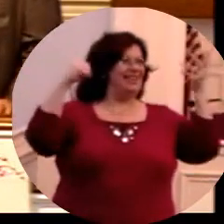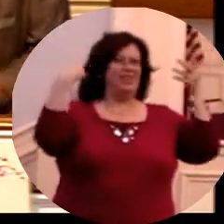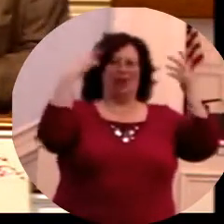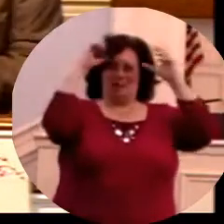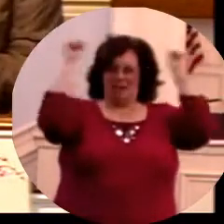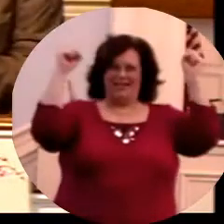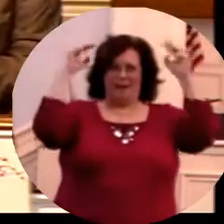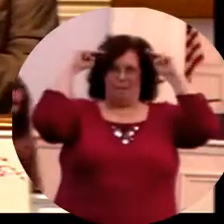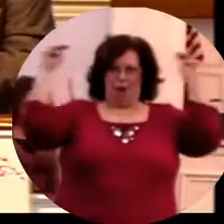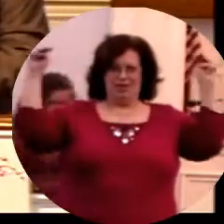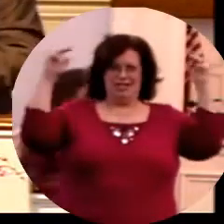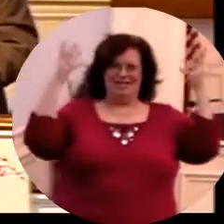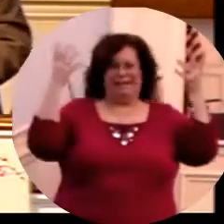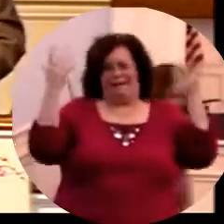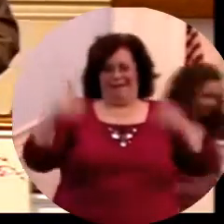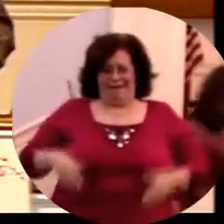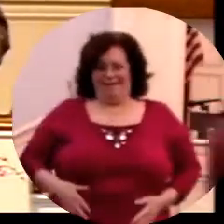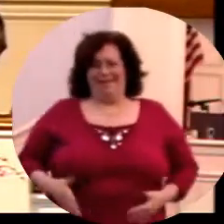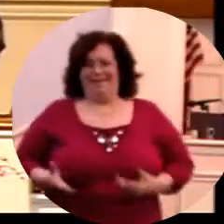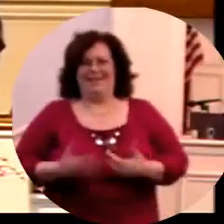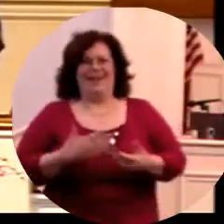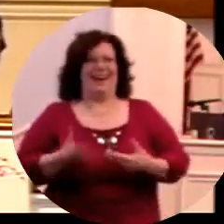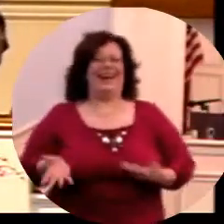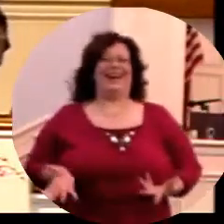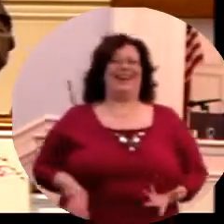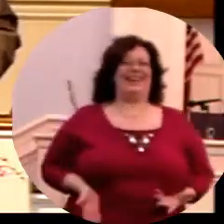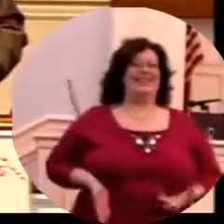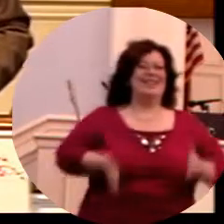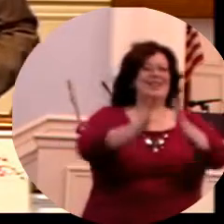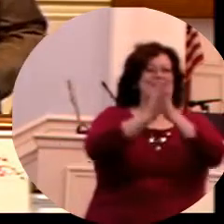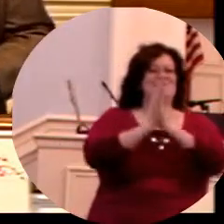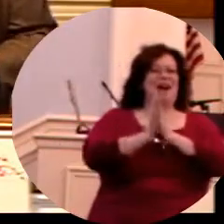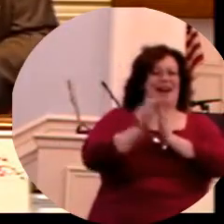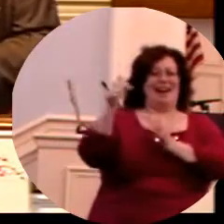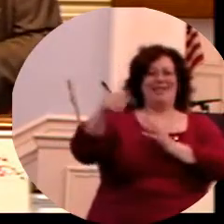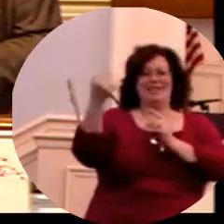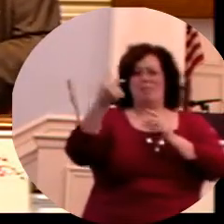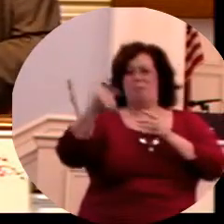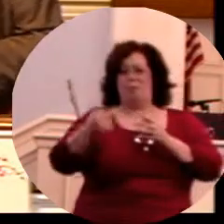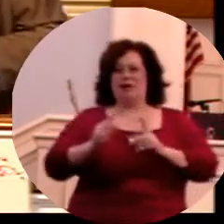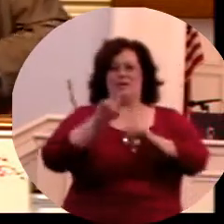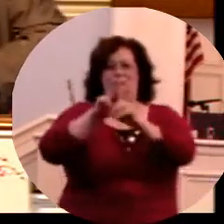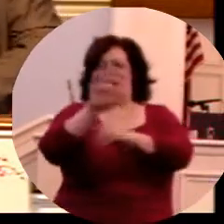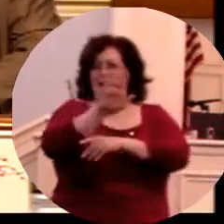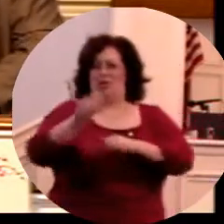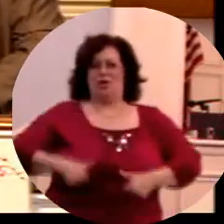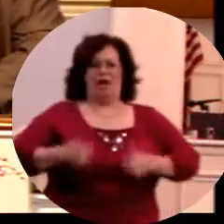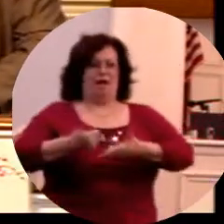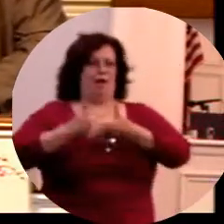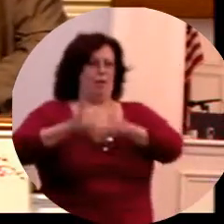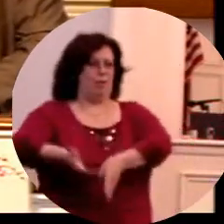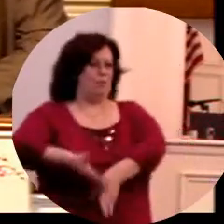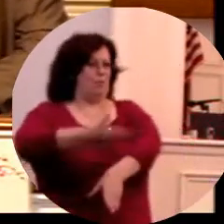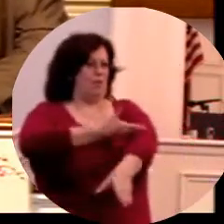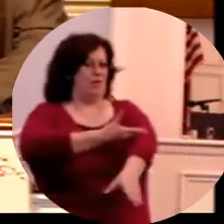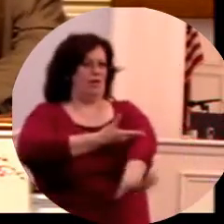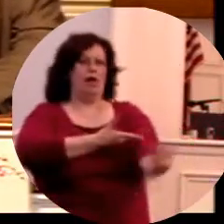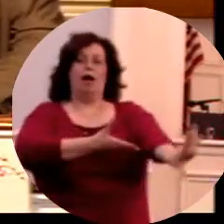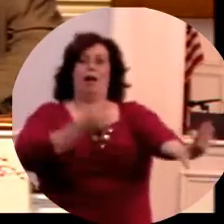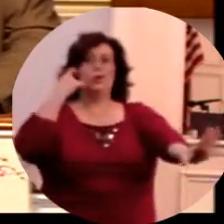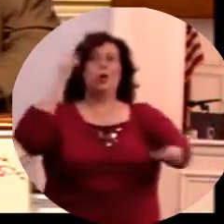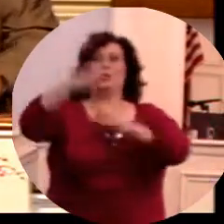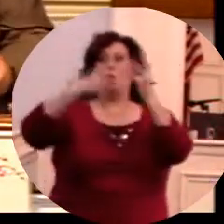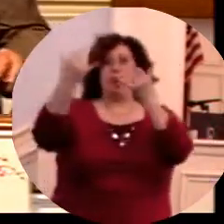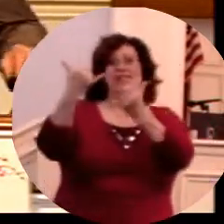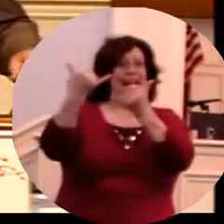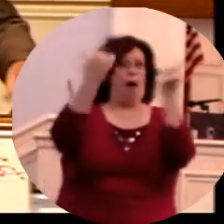the message today, so you pray that we can, that these thoughts might, the Lord might use them today, these are very much